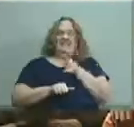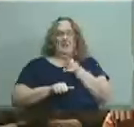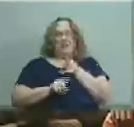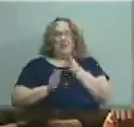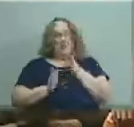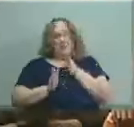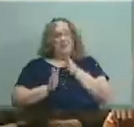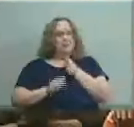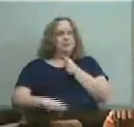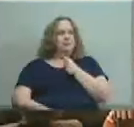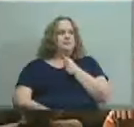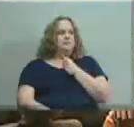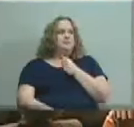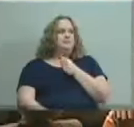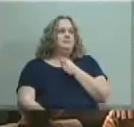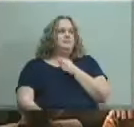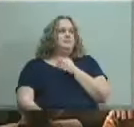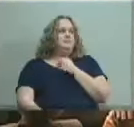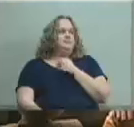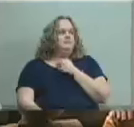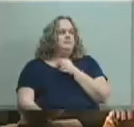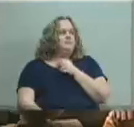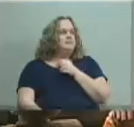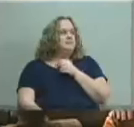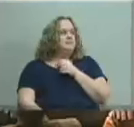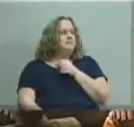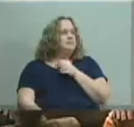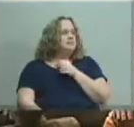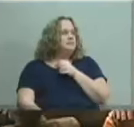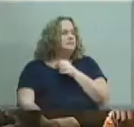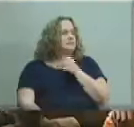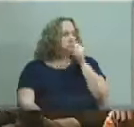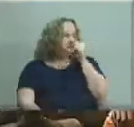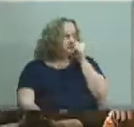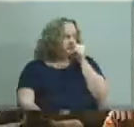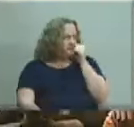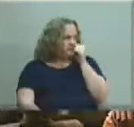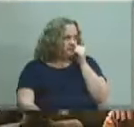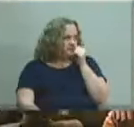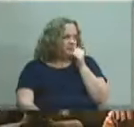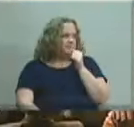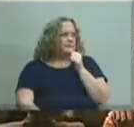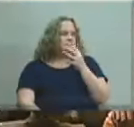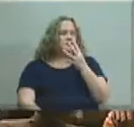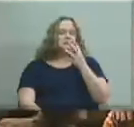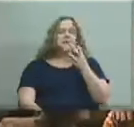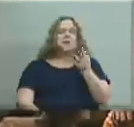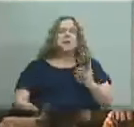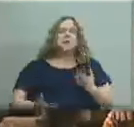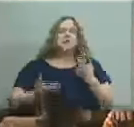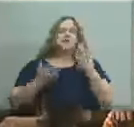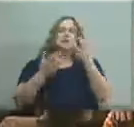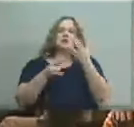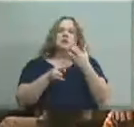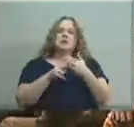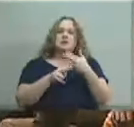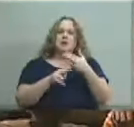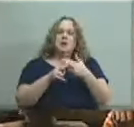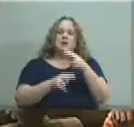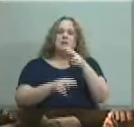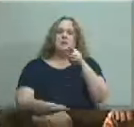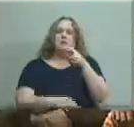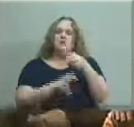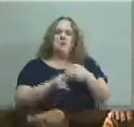there is no second is there an alternative motion steph i make the motion to name the school elementary